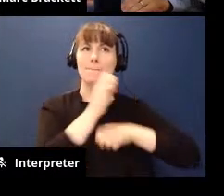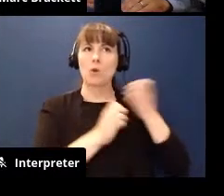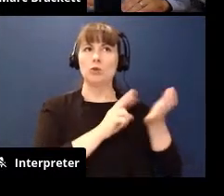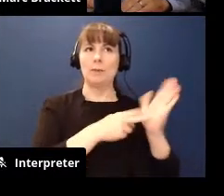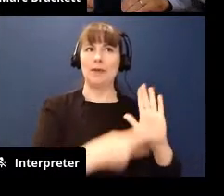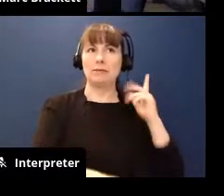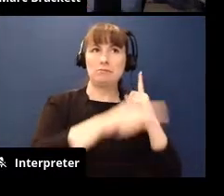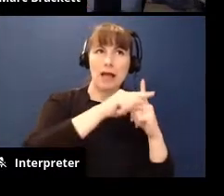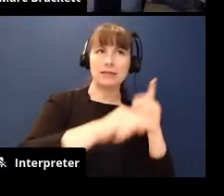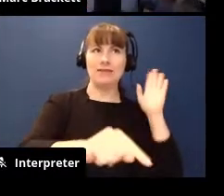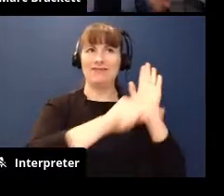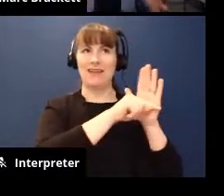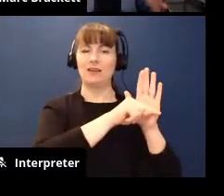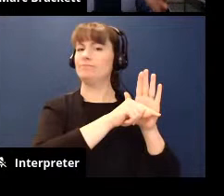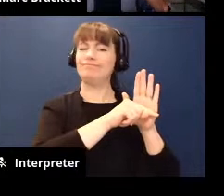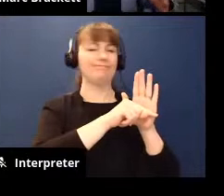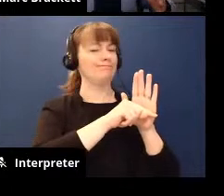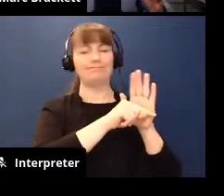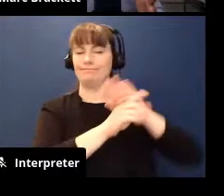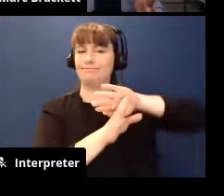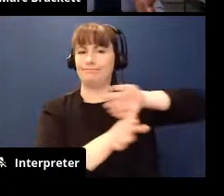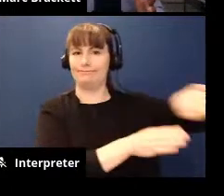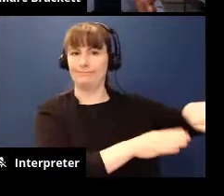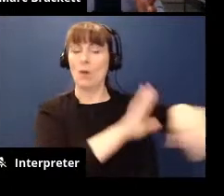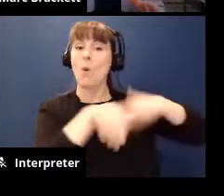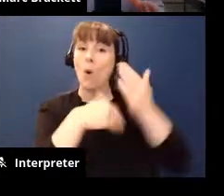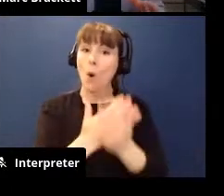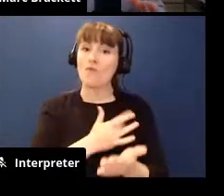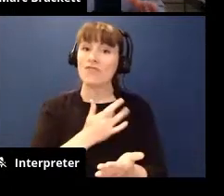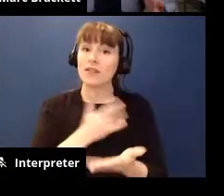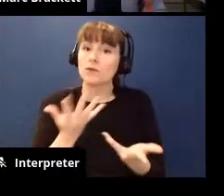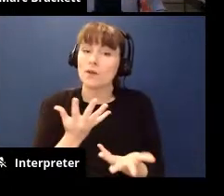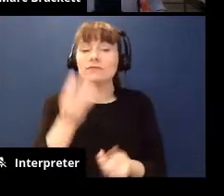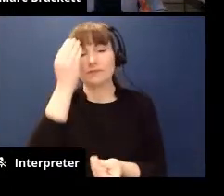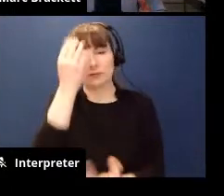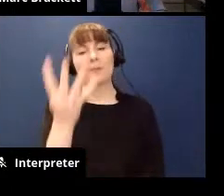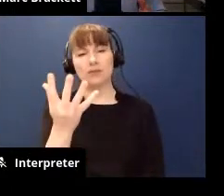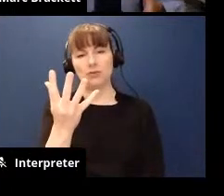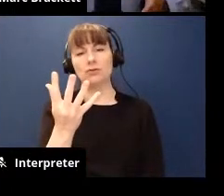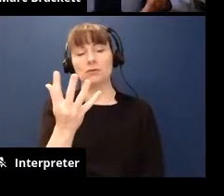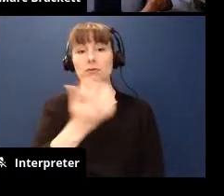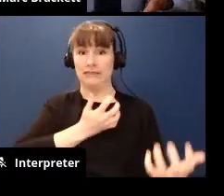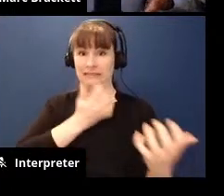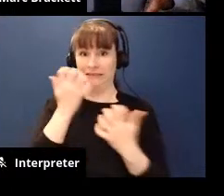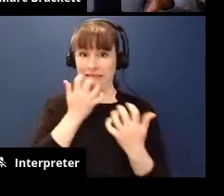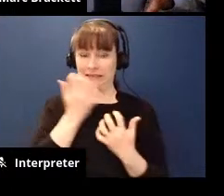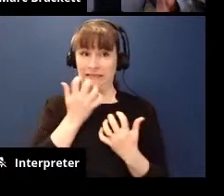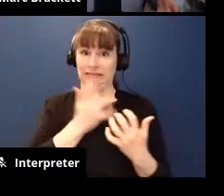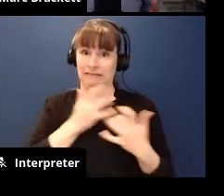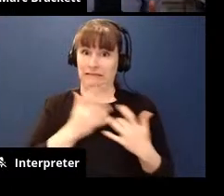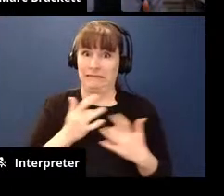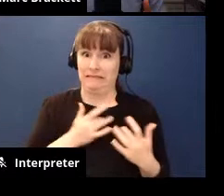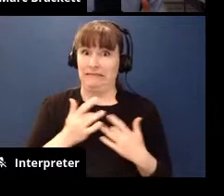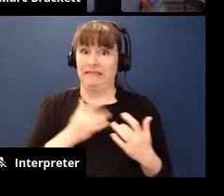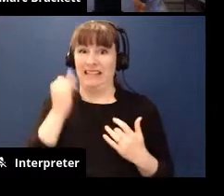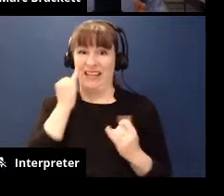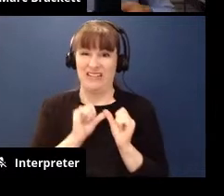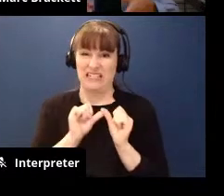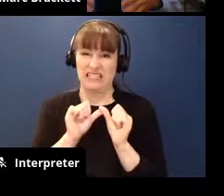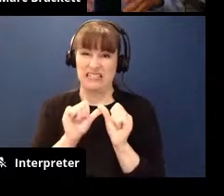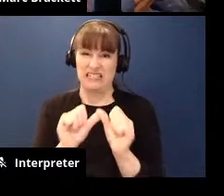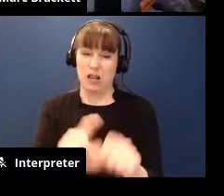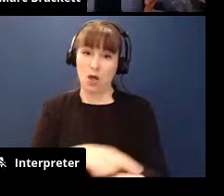and say all of our our are information yes anxiety if it's if we have it for too long